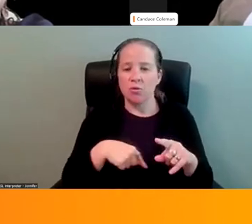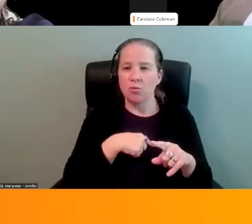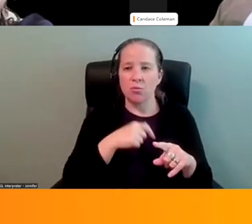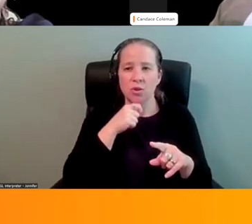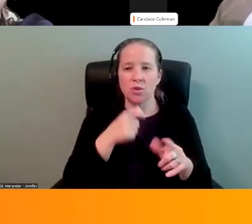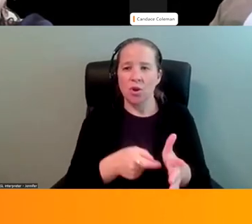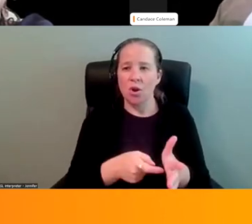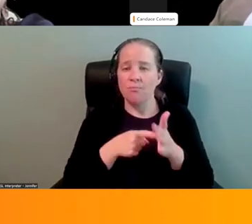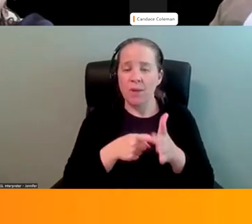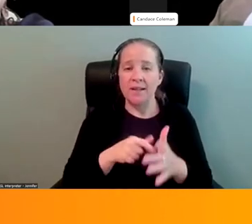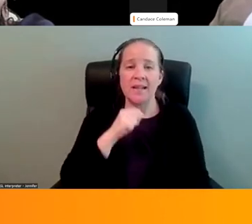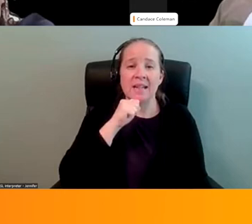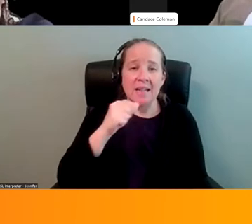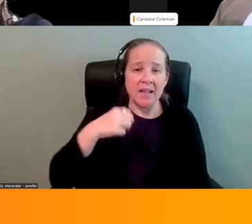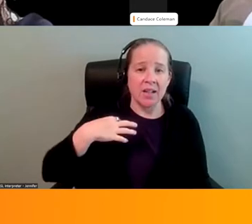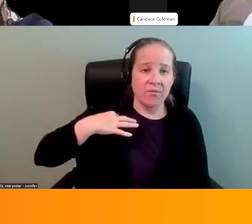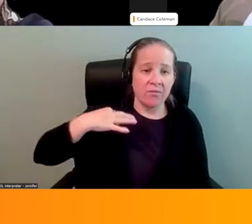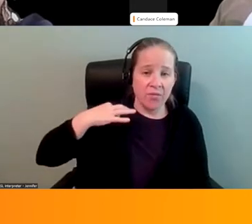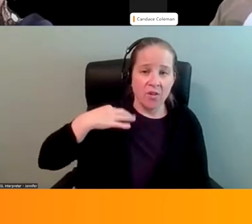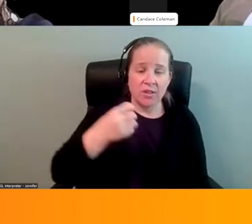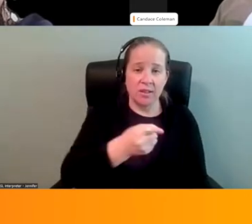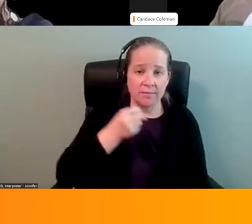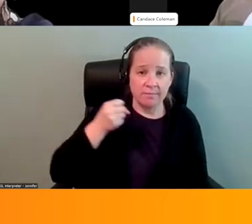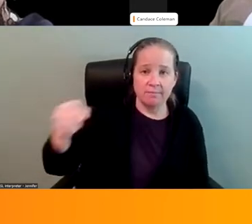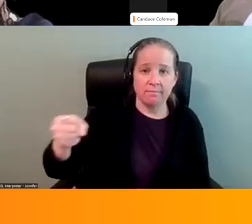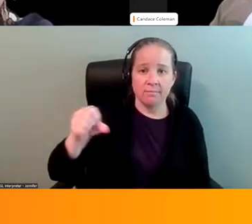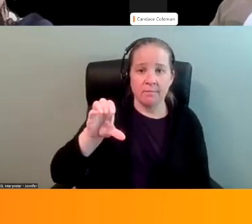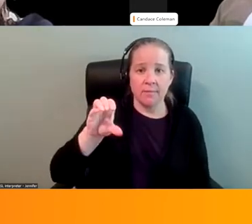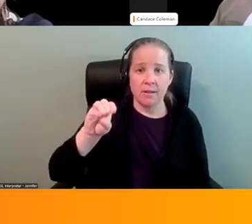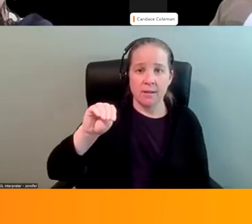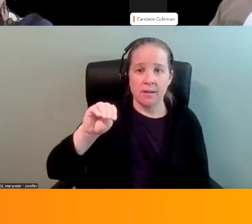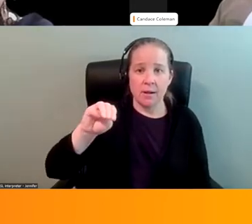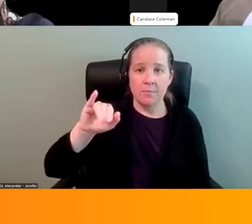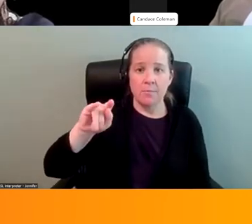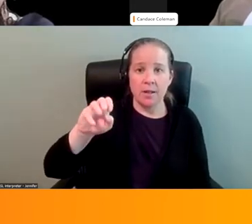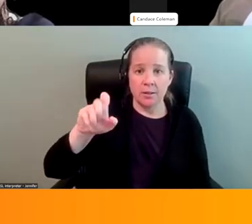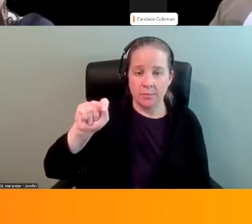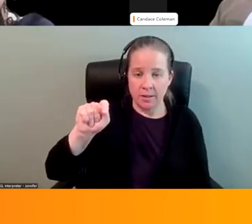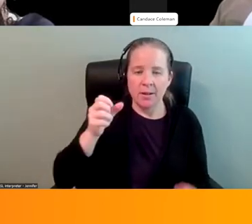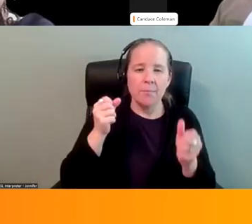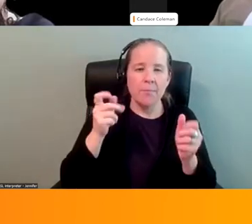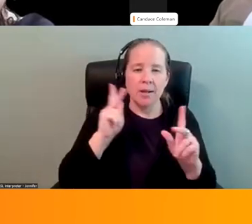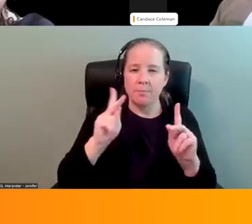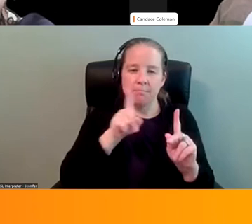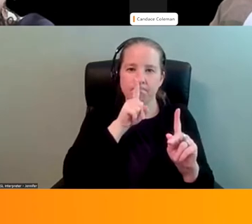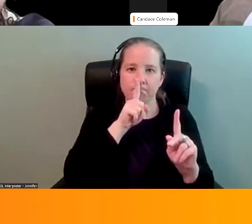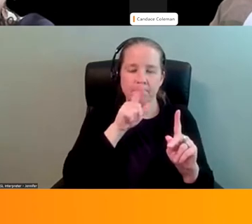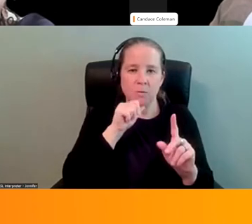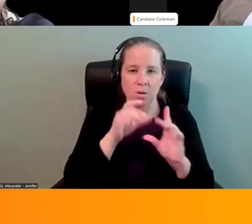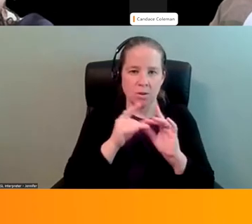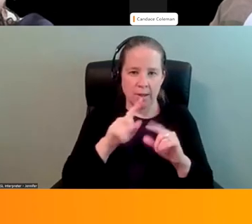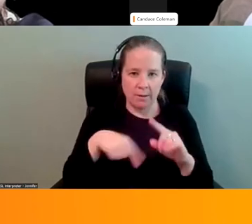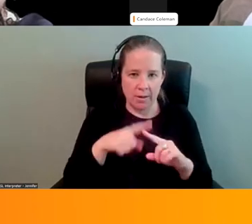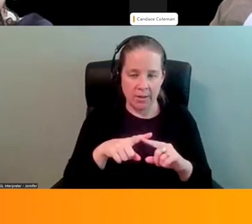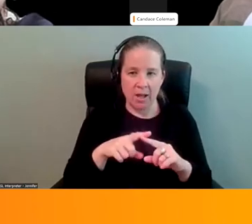involuntary commitments, and I think a lot of people don't talk about that as well. And so those are the three things.